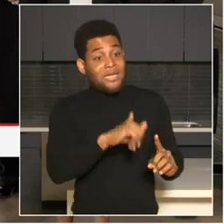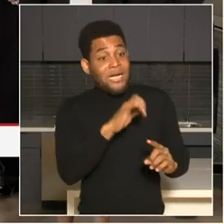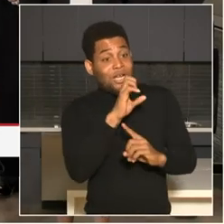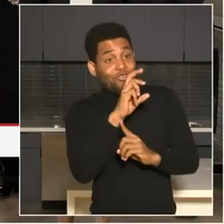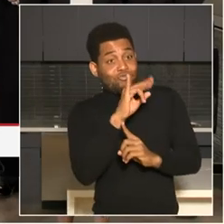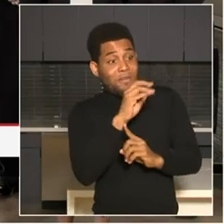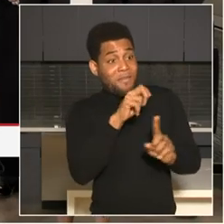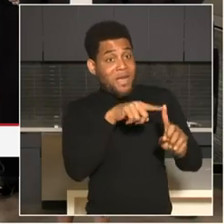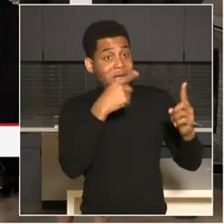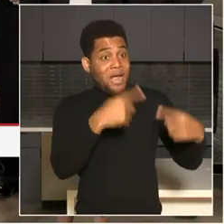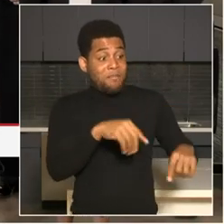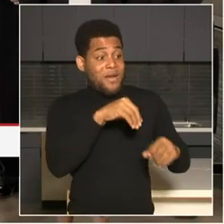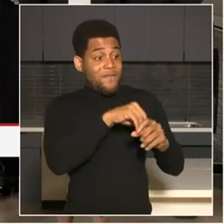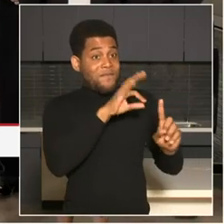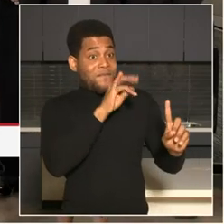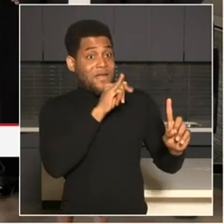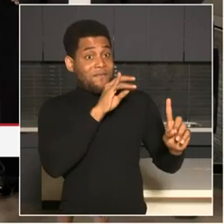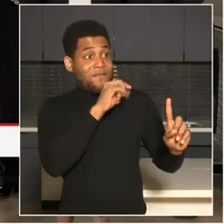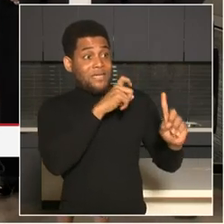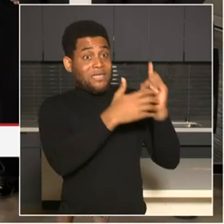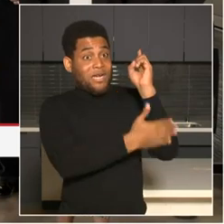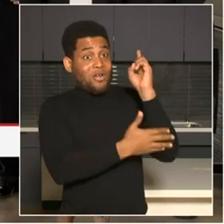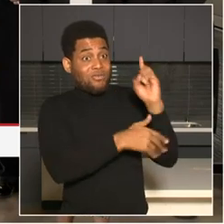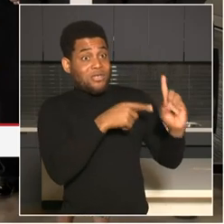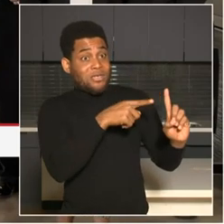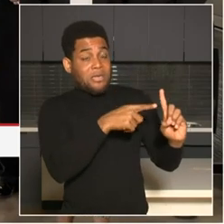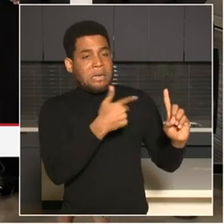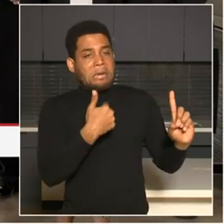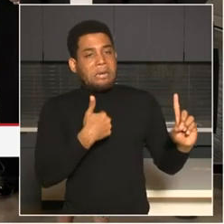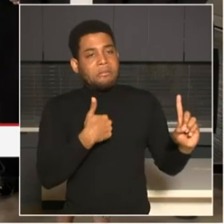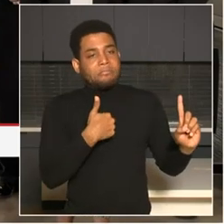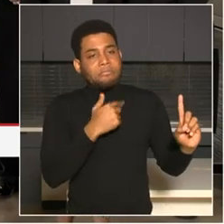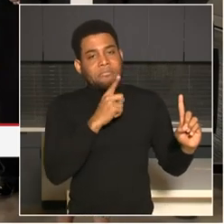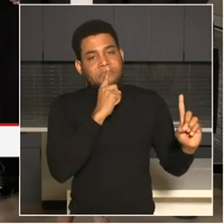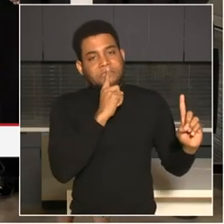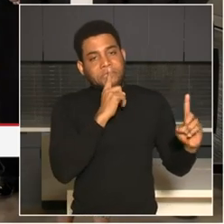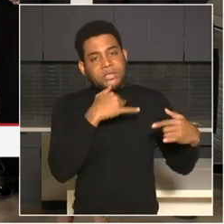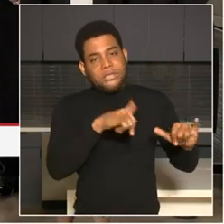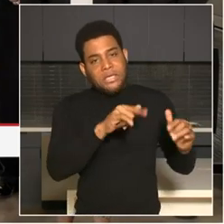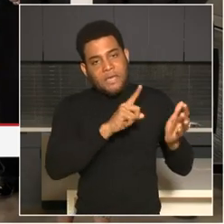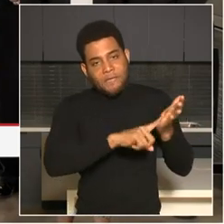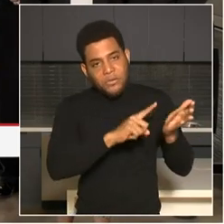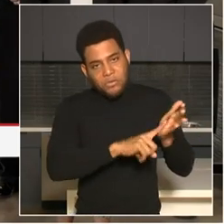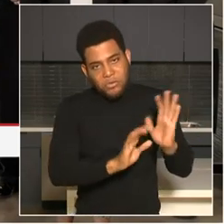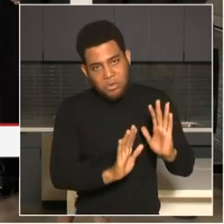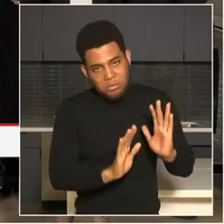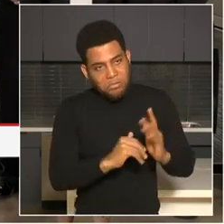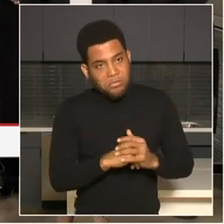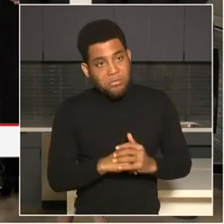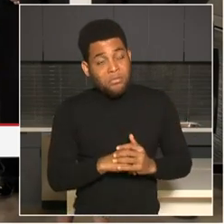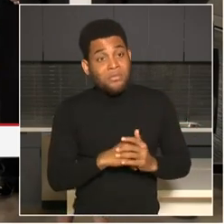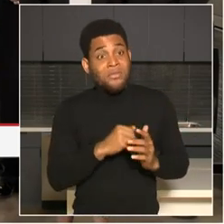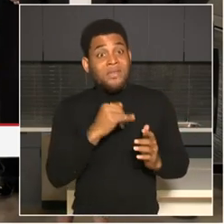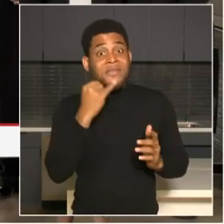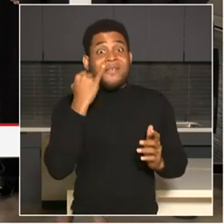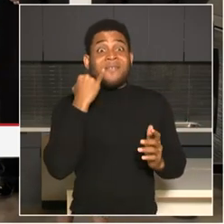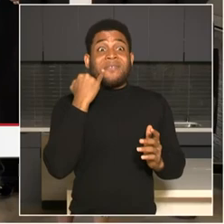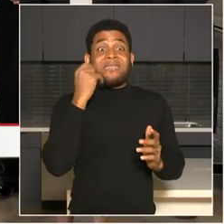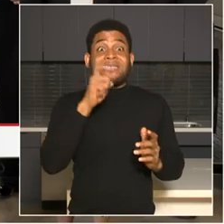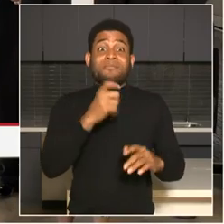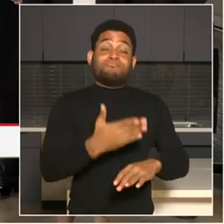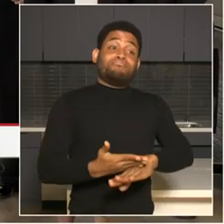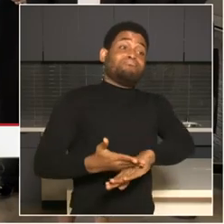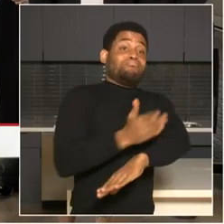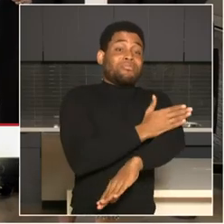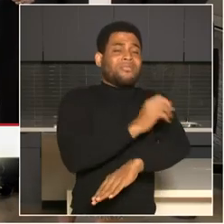investigation, we'll let that play out. And if there are some things that we need to do better on our end, obviously we will do that. Um, clearly having the real time, having